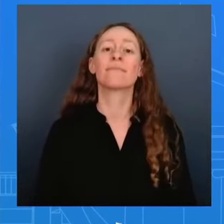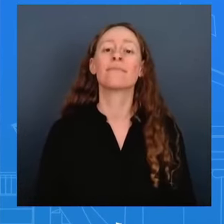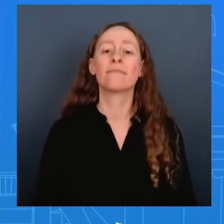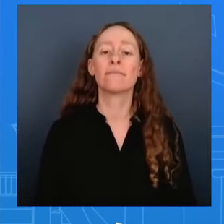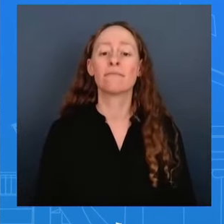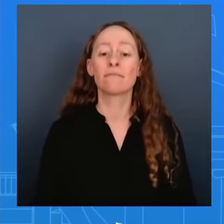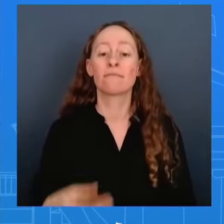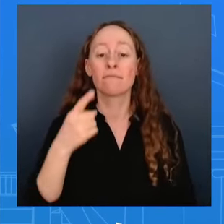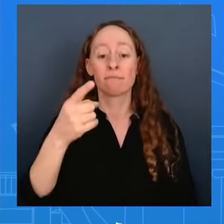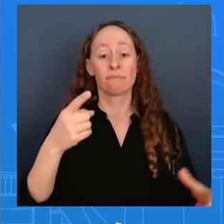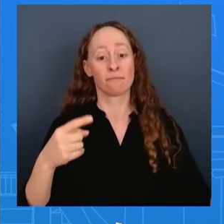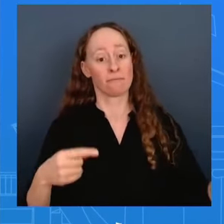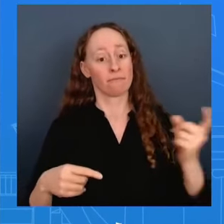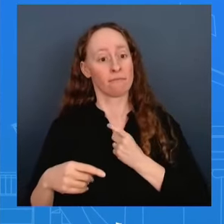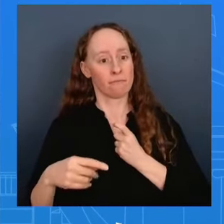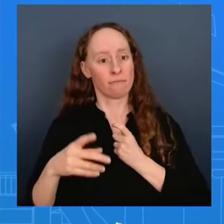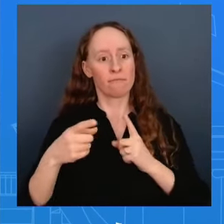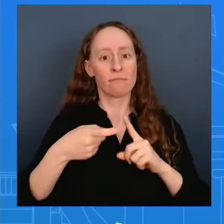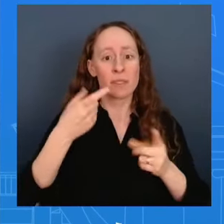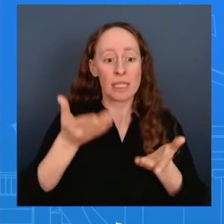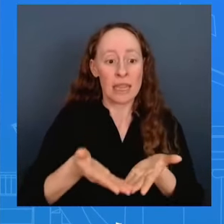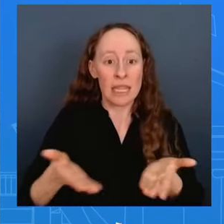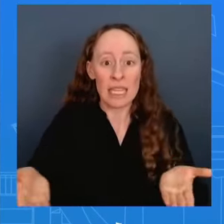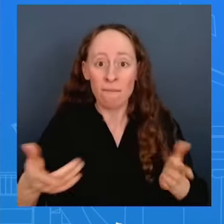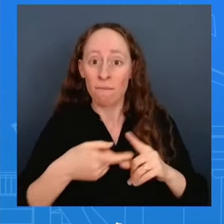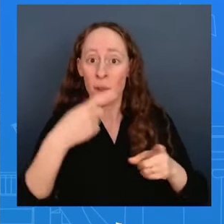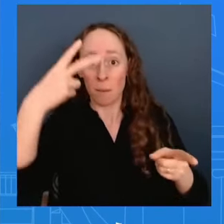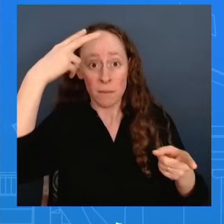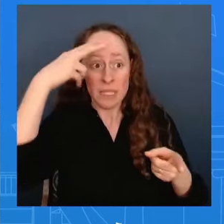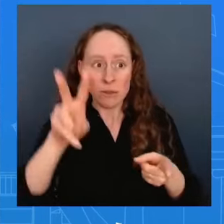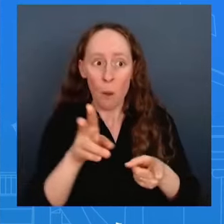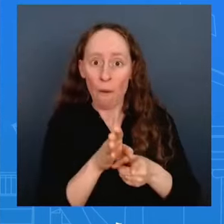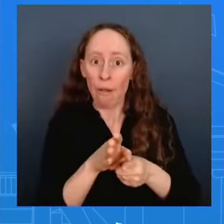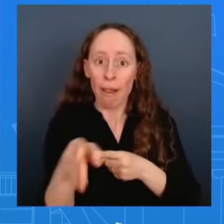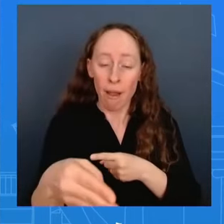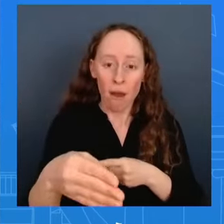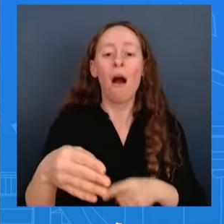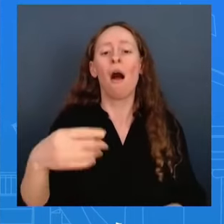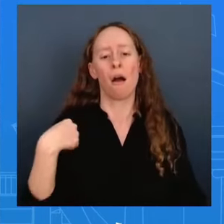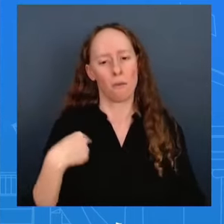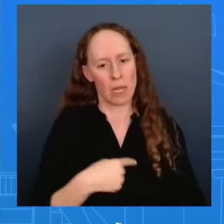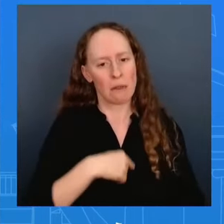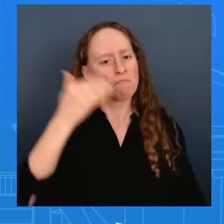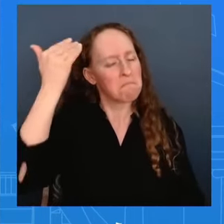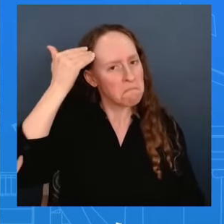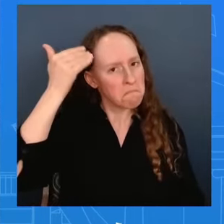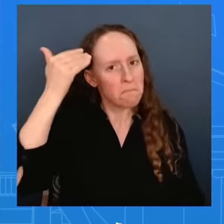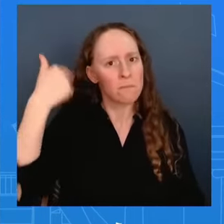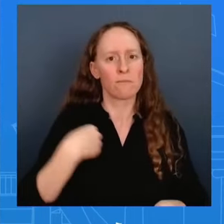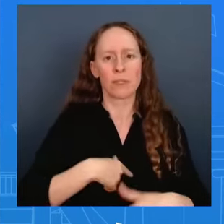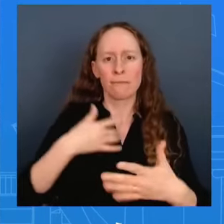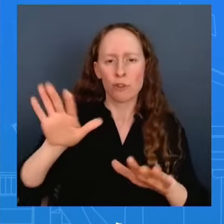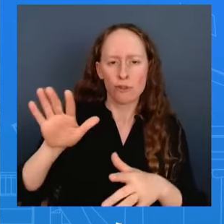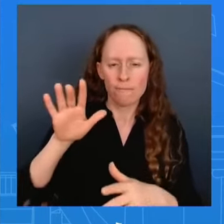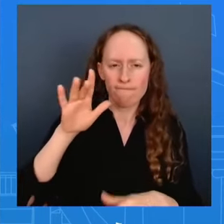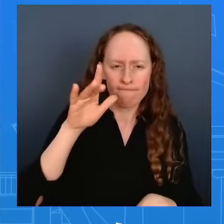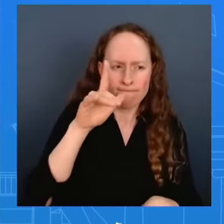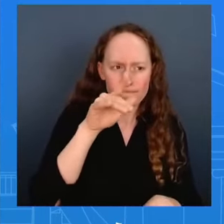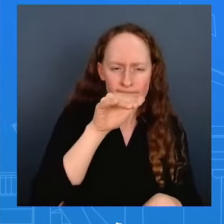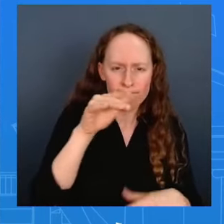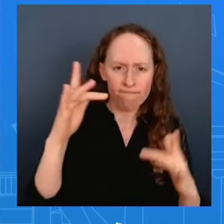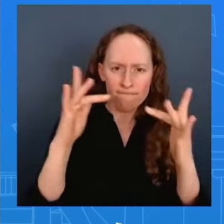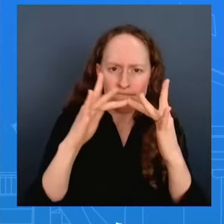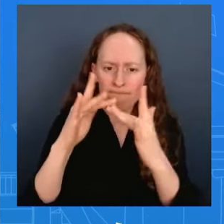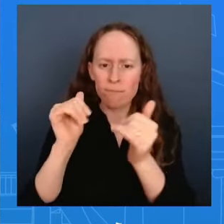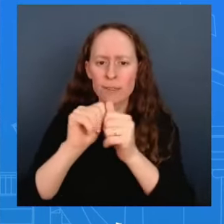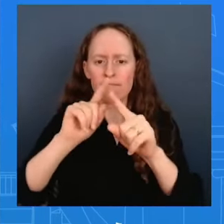equally important something that we are talking to our industry our workers and our partners about and uh i would just ask you to uh stay